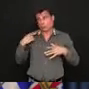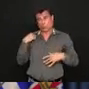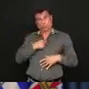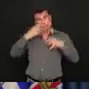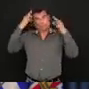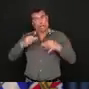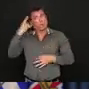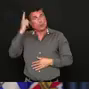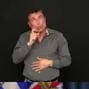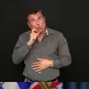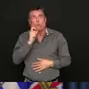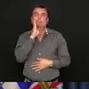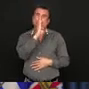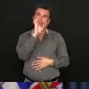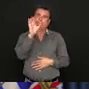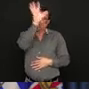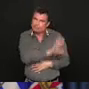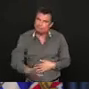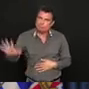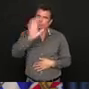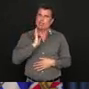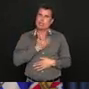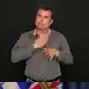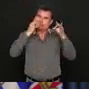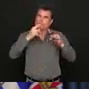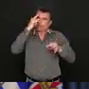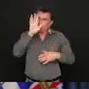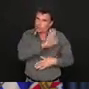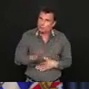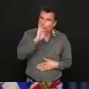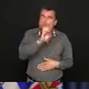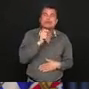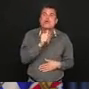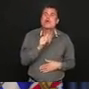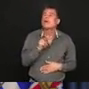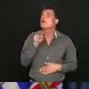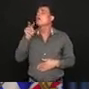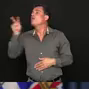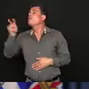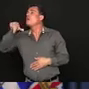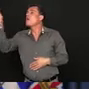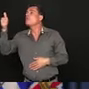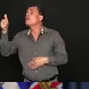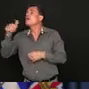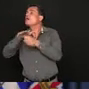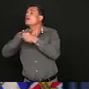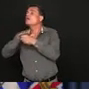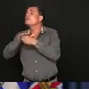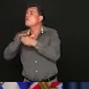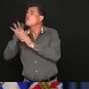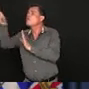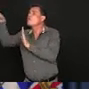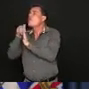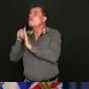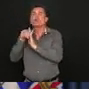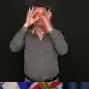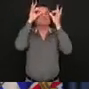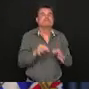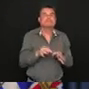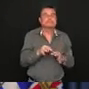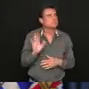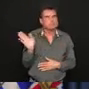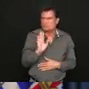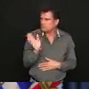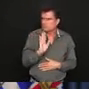Governor Inslee in Washington State and the whole notion of the Cascadia corridor, how we could potentially all move in unison